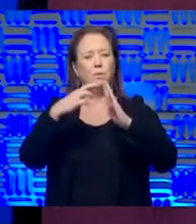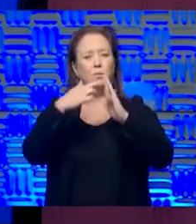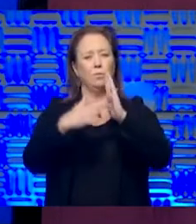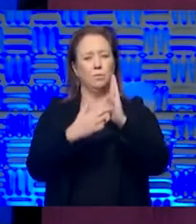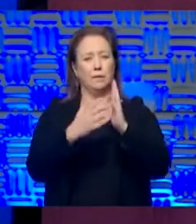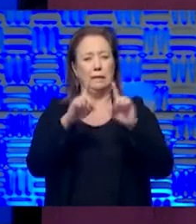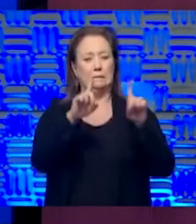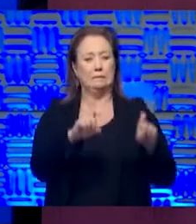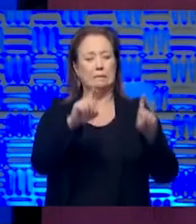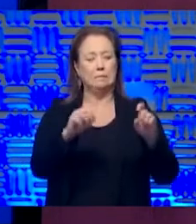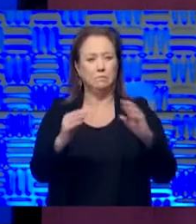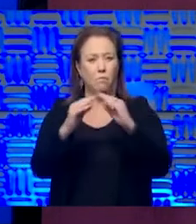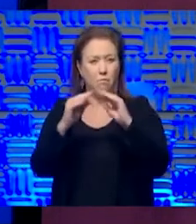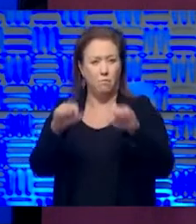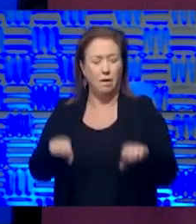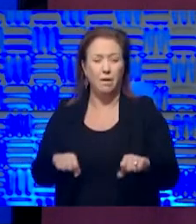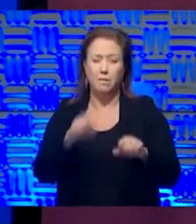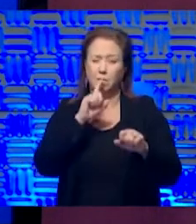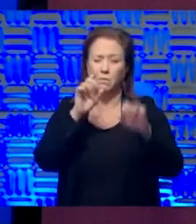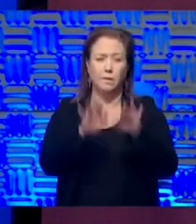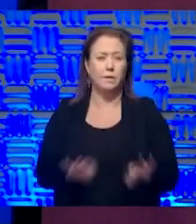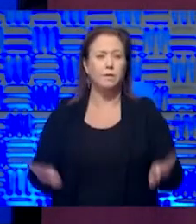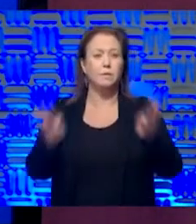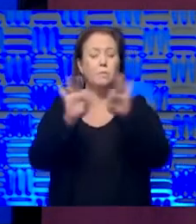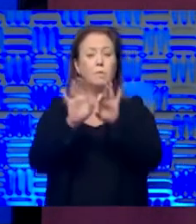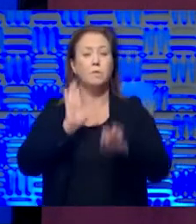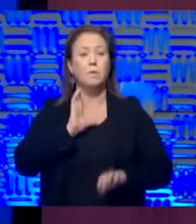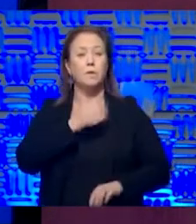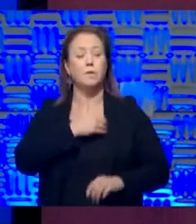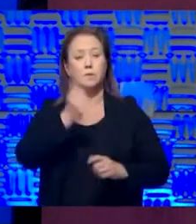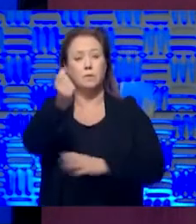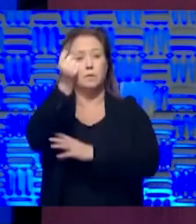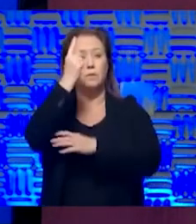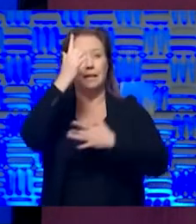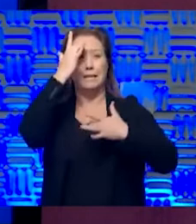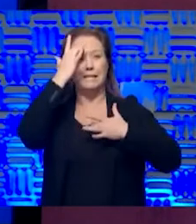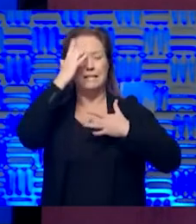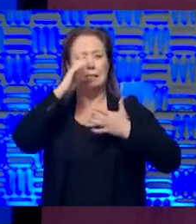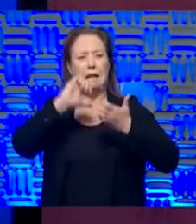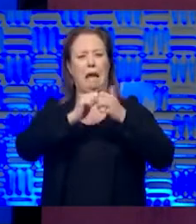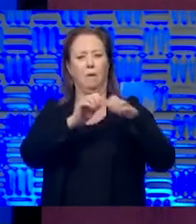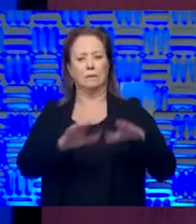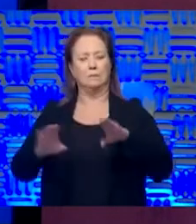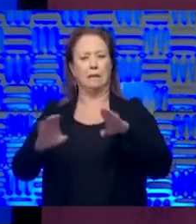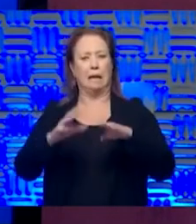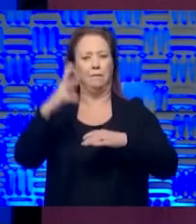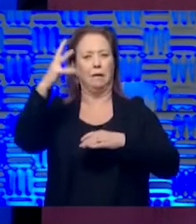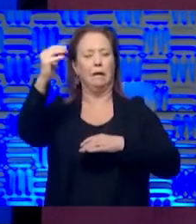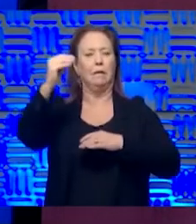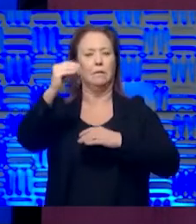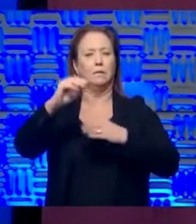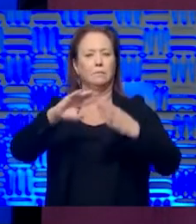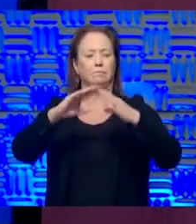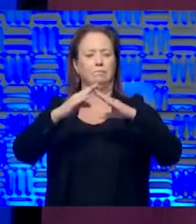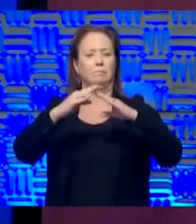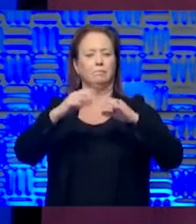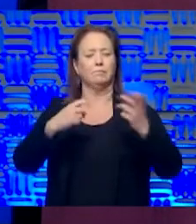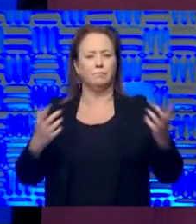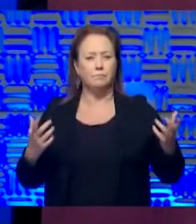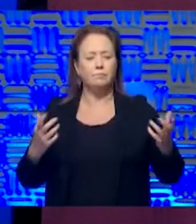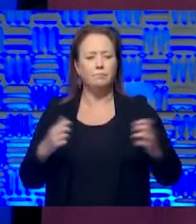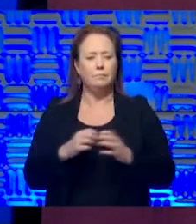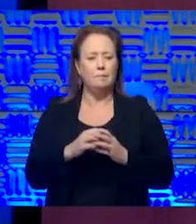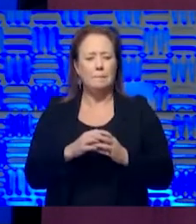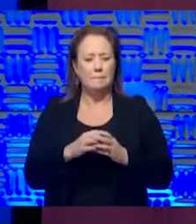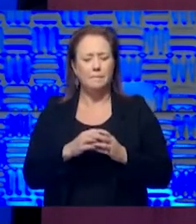a lot more frequently. That's really important for us to understand how the disease is acting in the public and, and, and what we need to do. And, and, uh, so